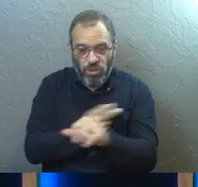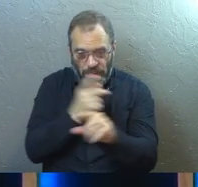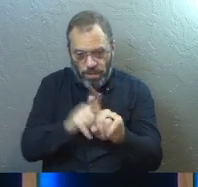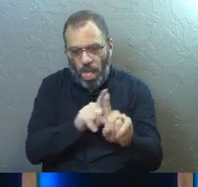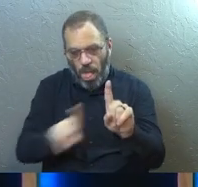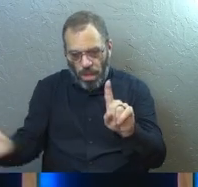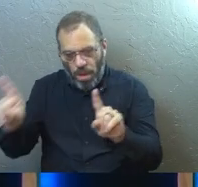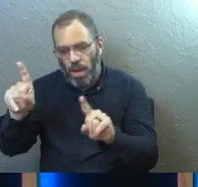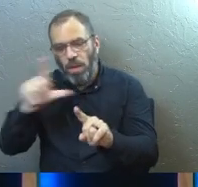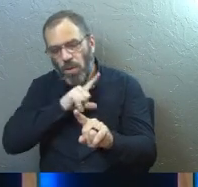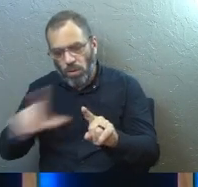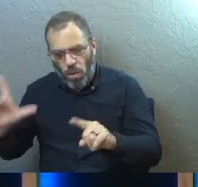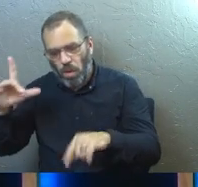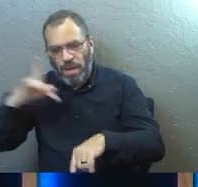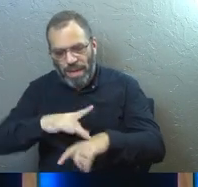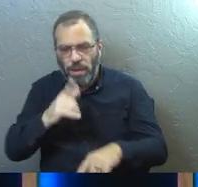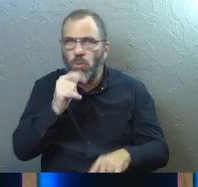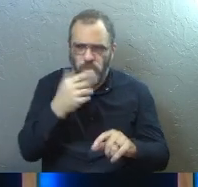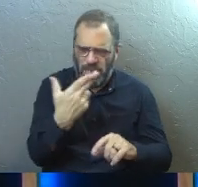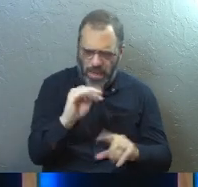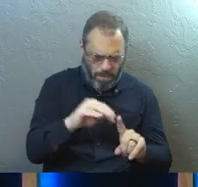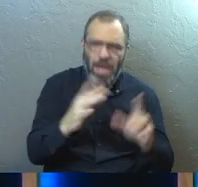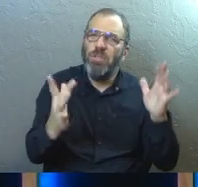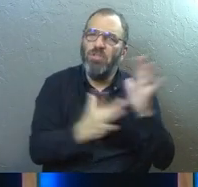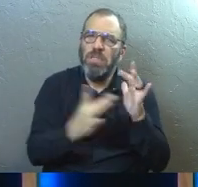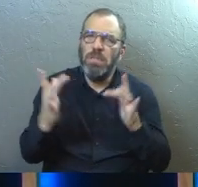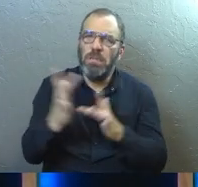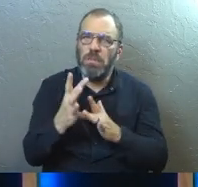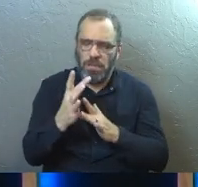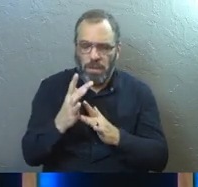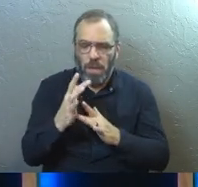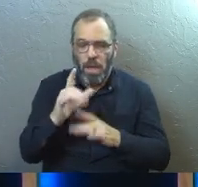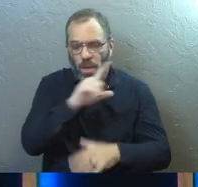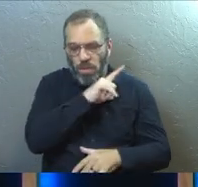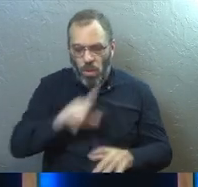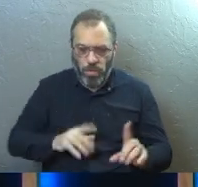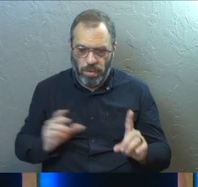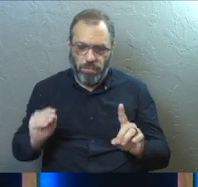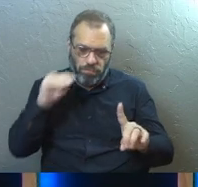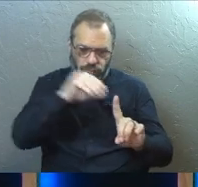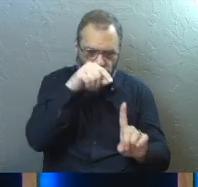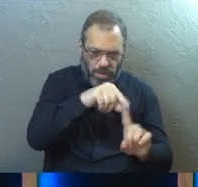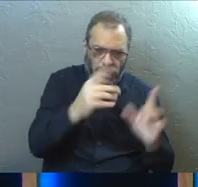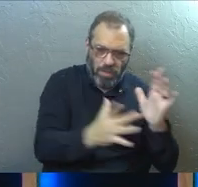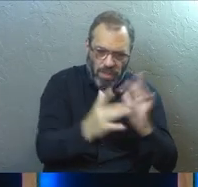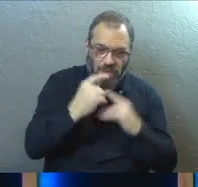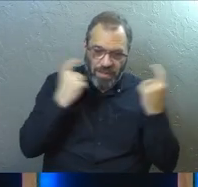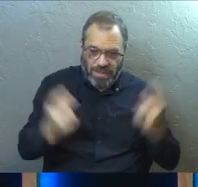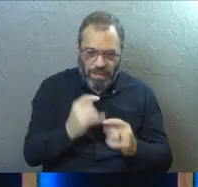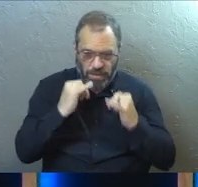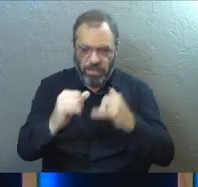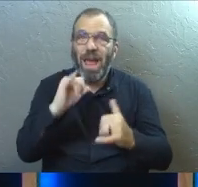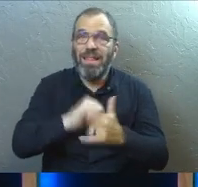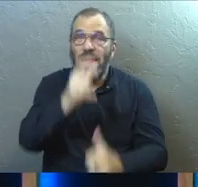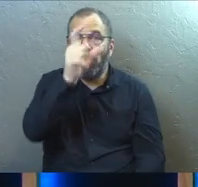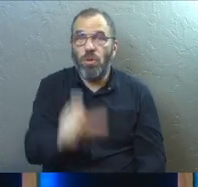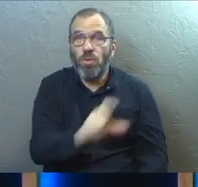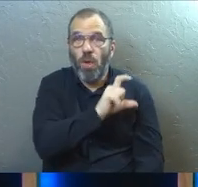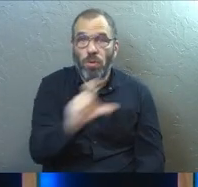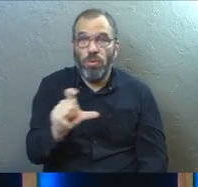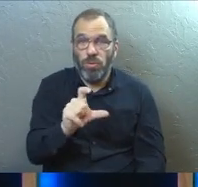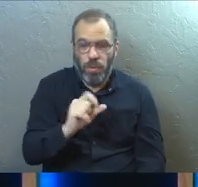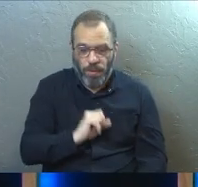path. Yet the Lord laid on him. Who's him? That's Jesus. Jesus, Lord laid on him the sins of us all. That's the cross.